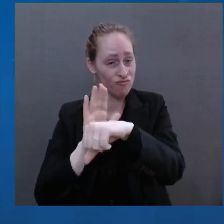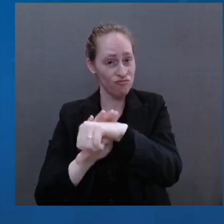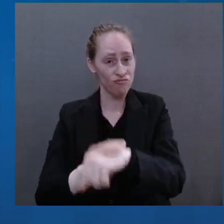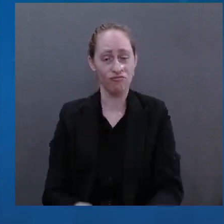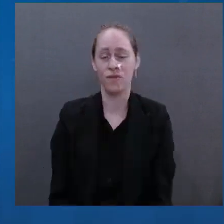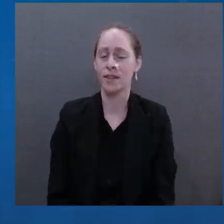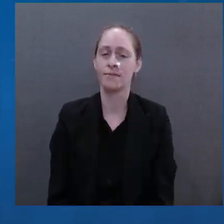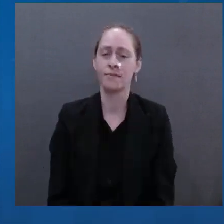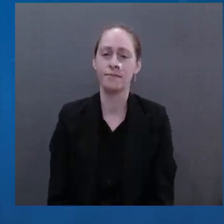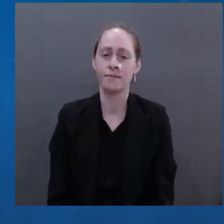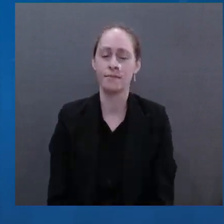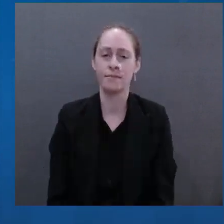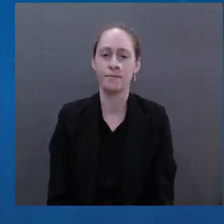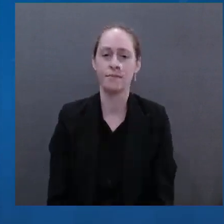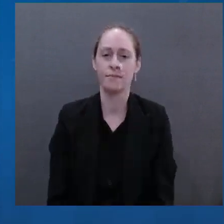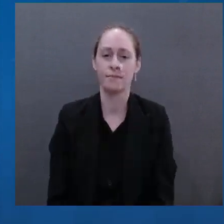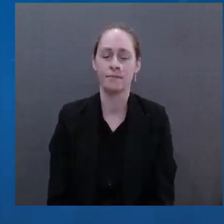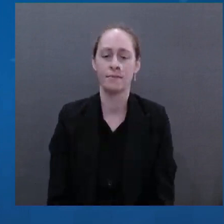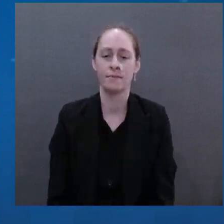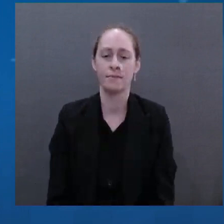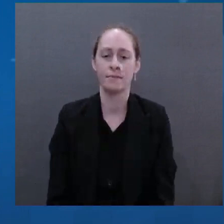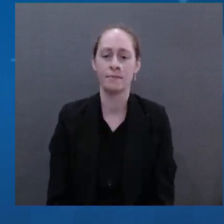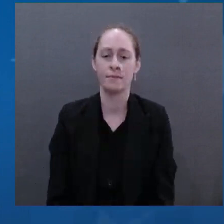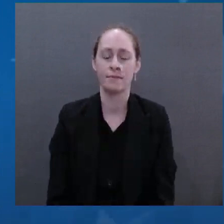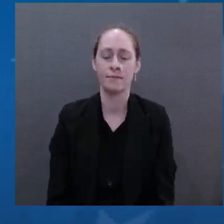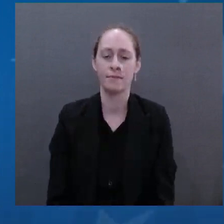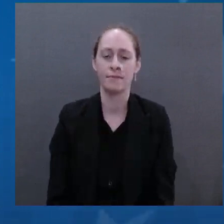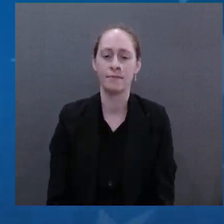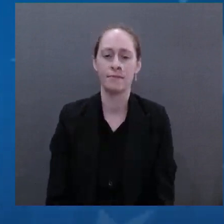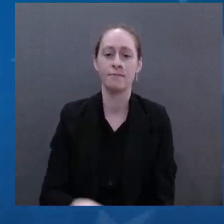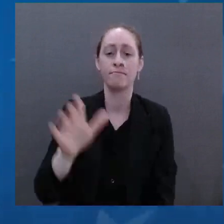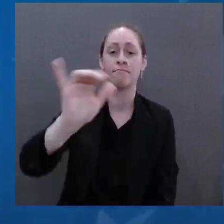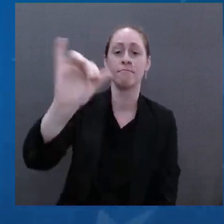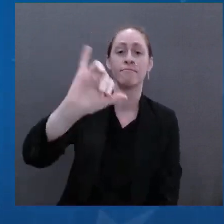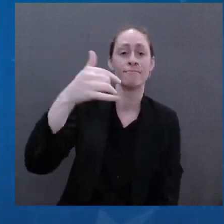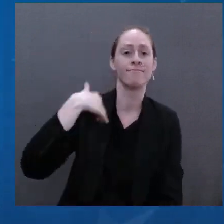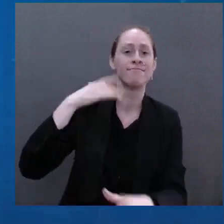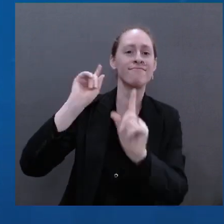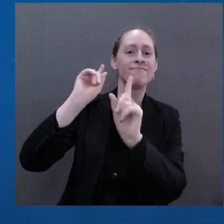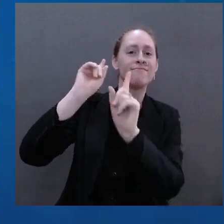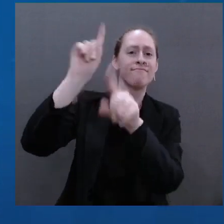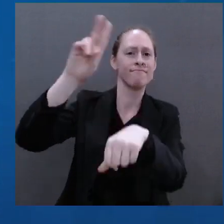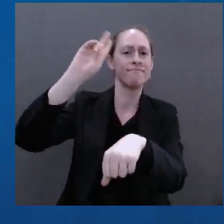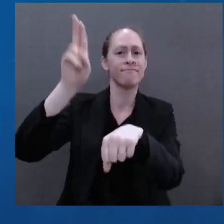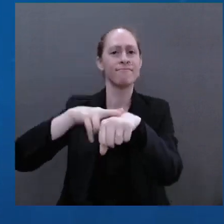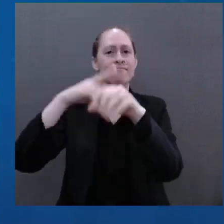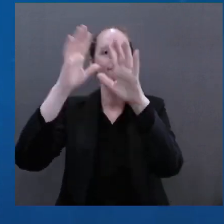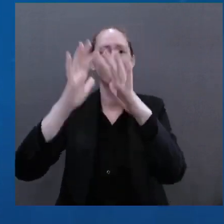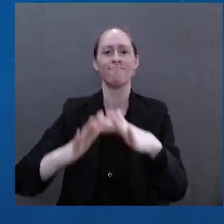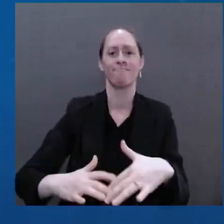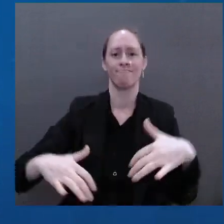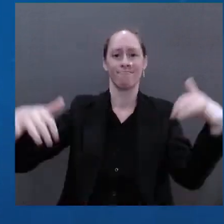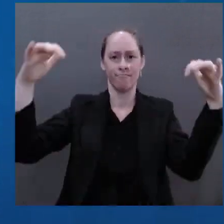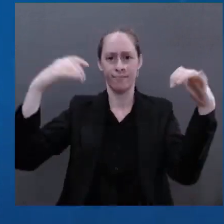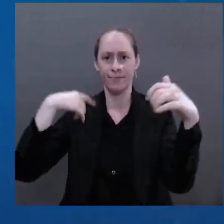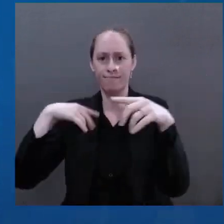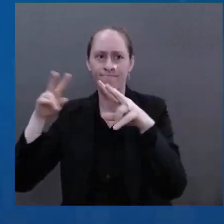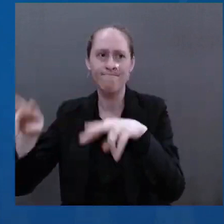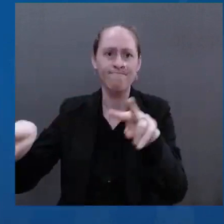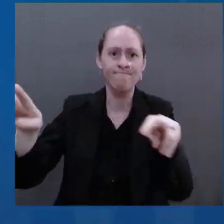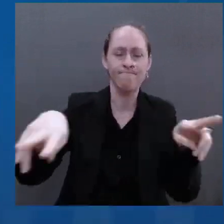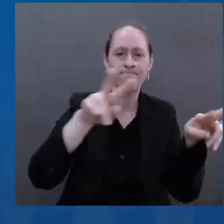are now trying to answer the toughest questions a human can ask. My God, what's going to happen to me?